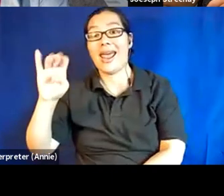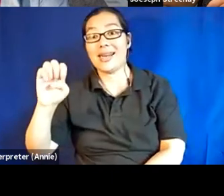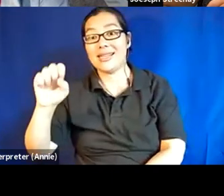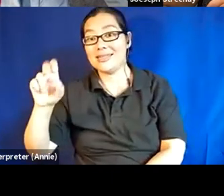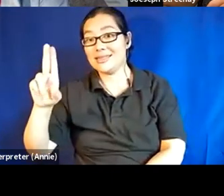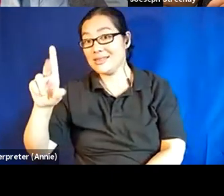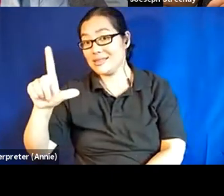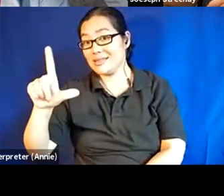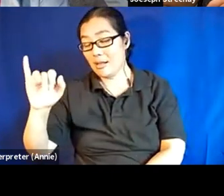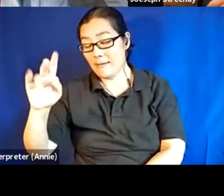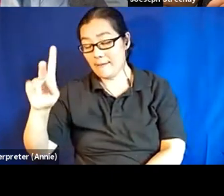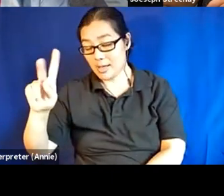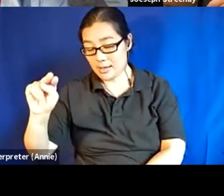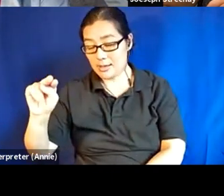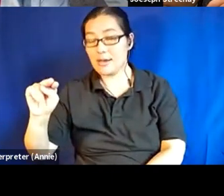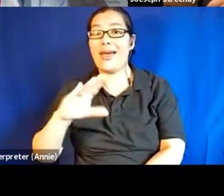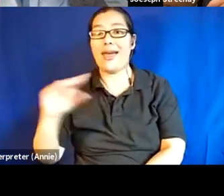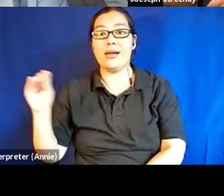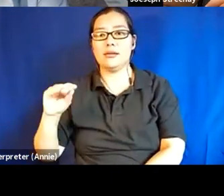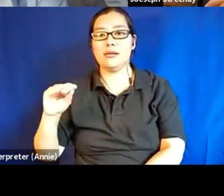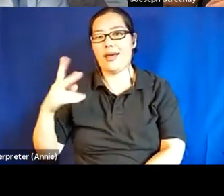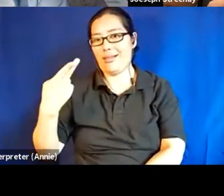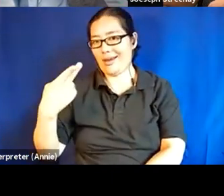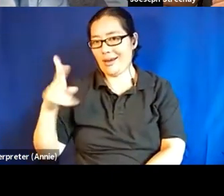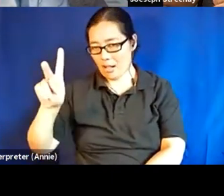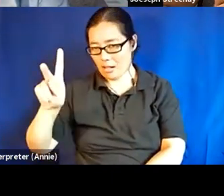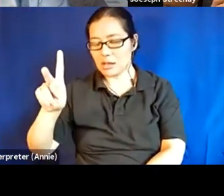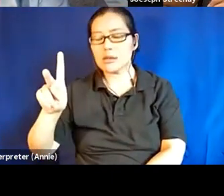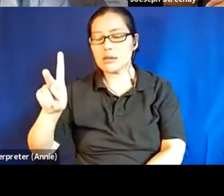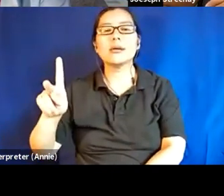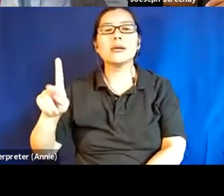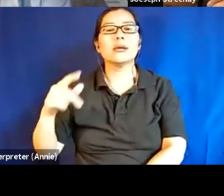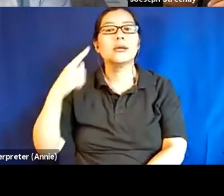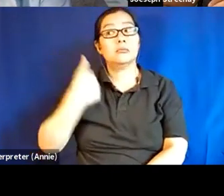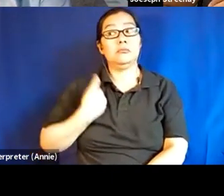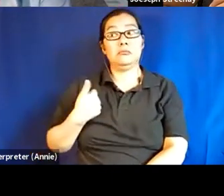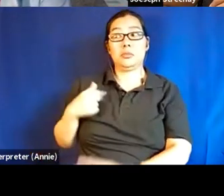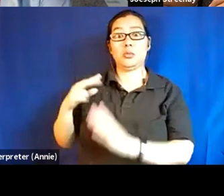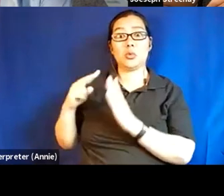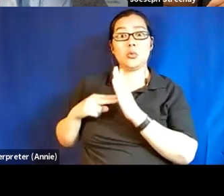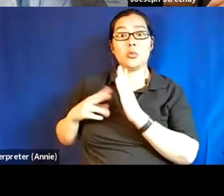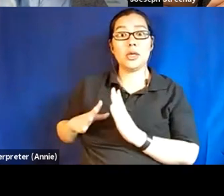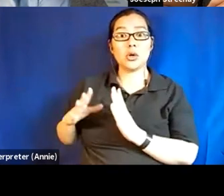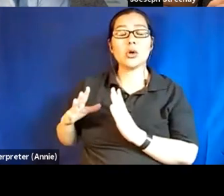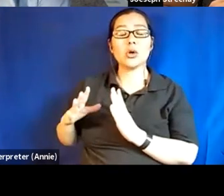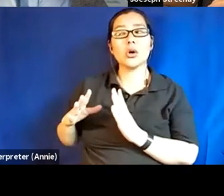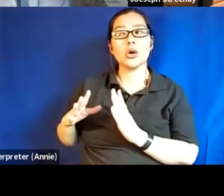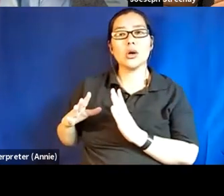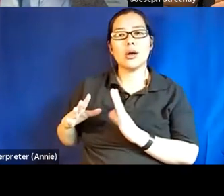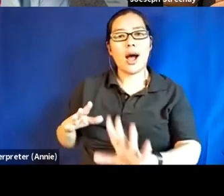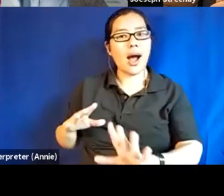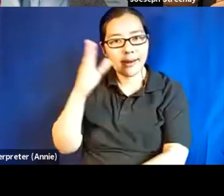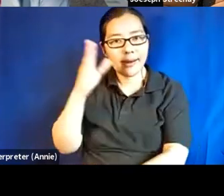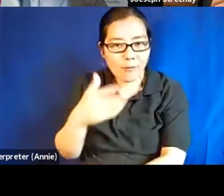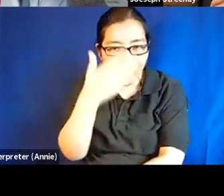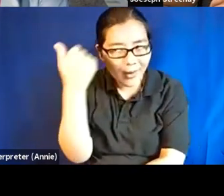Keller by Joseph Lambert, um, at least for me as a reader, I never forget the fact that of course these are real people. This is not a made up story